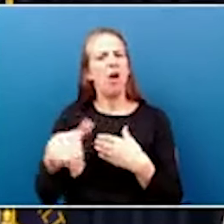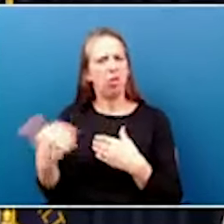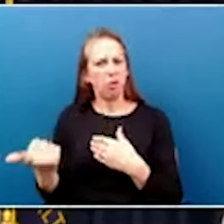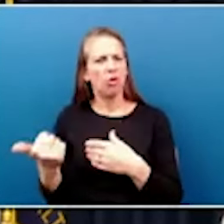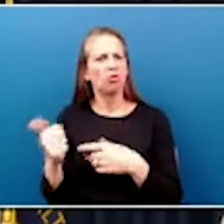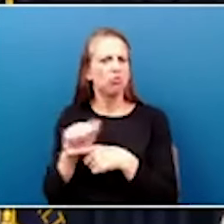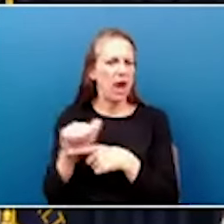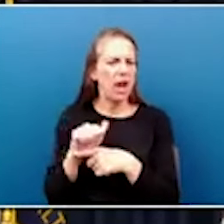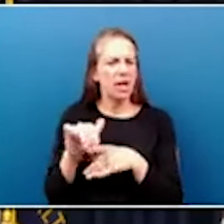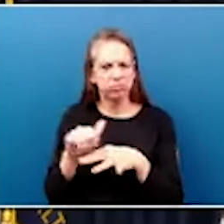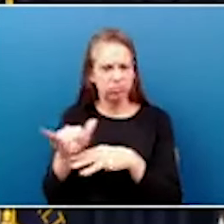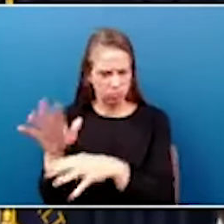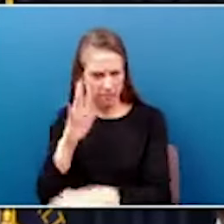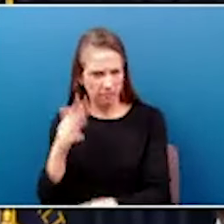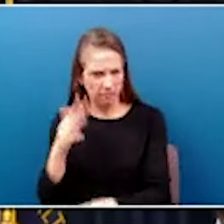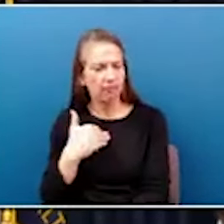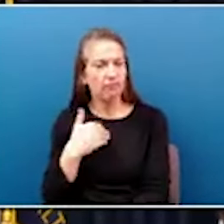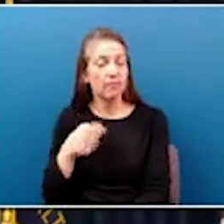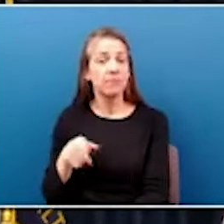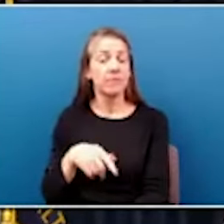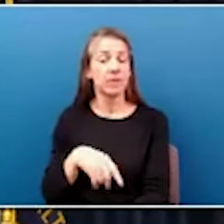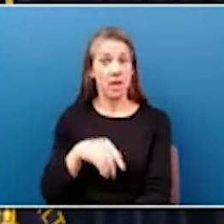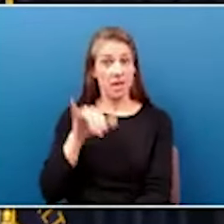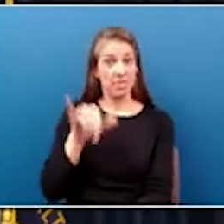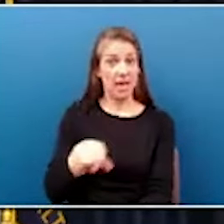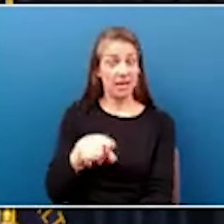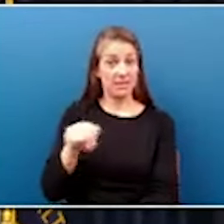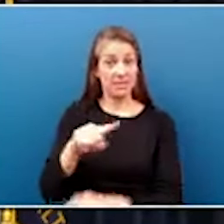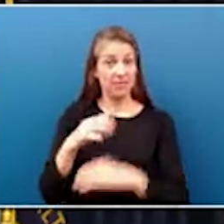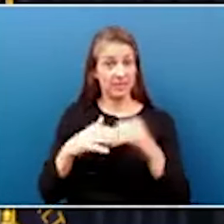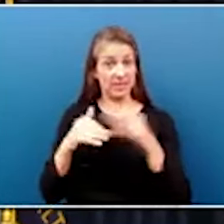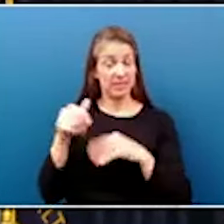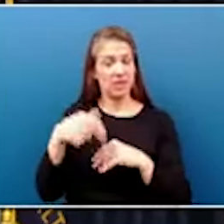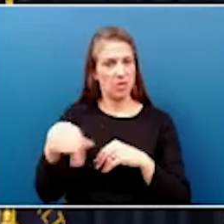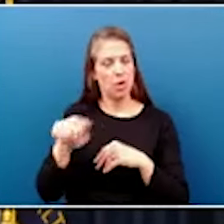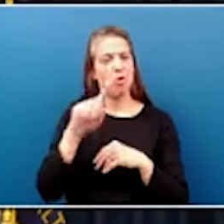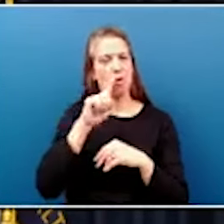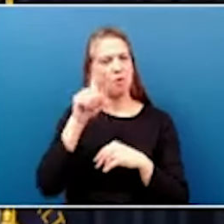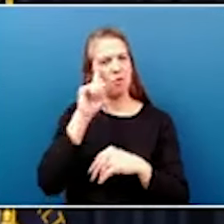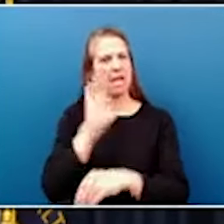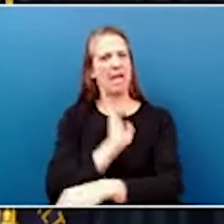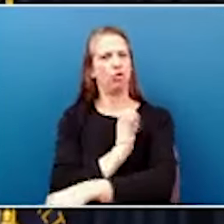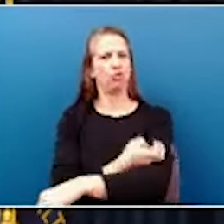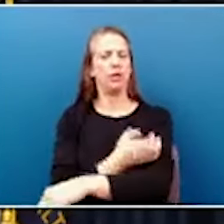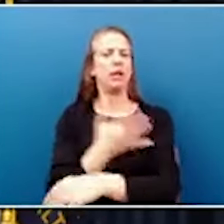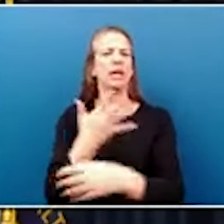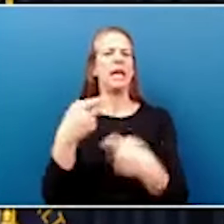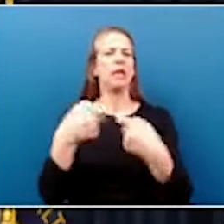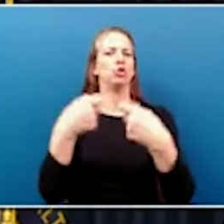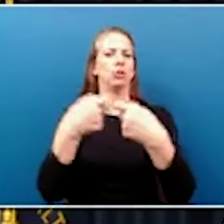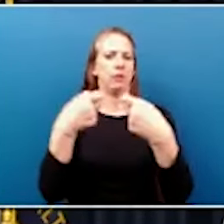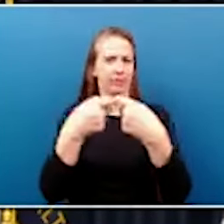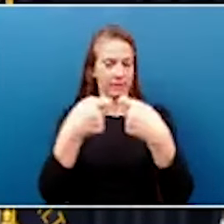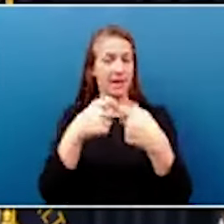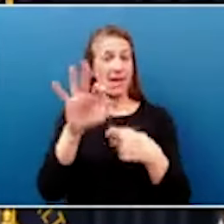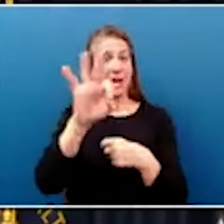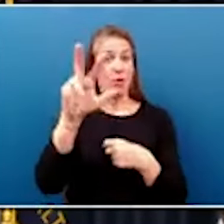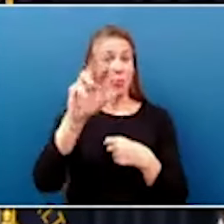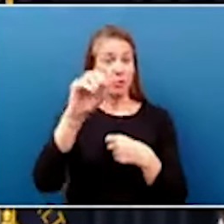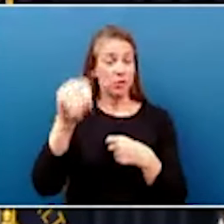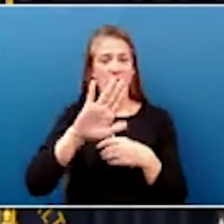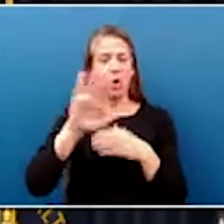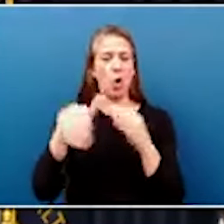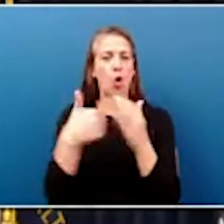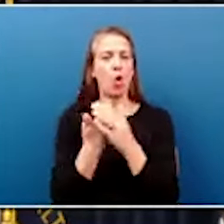These facilities are the most common form of energy storage in the United States, representing 93% of all utility-scale